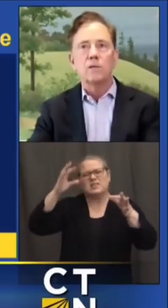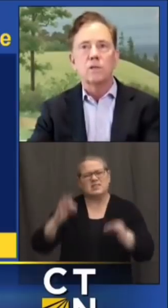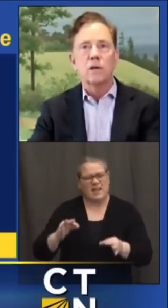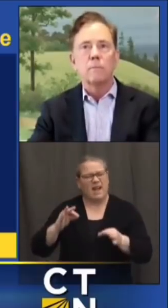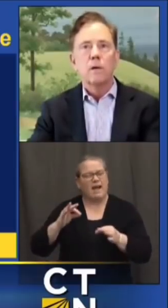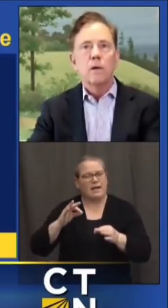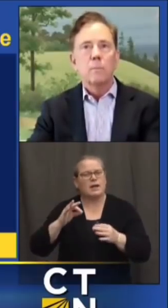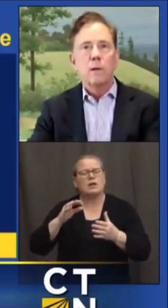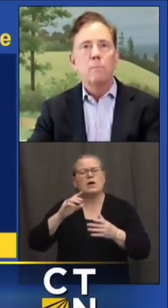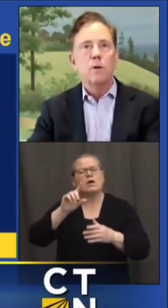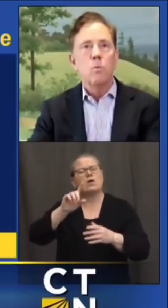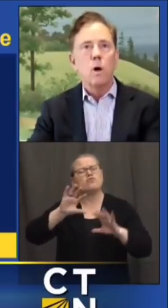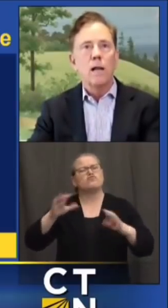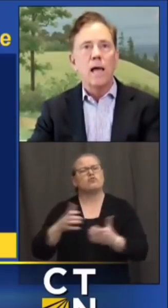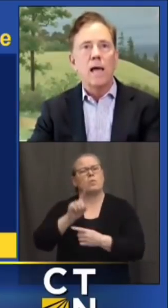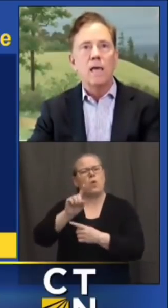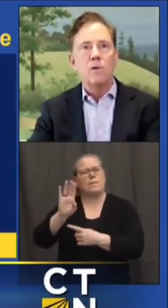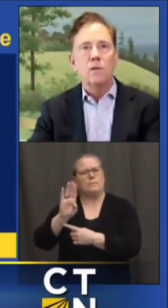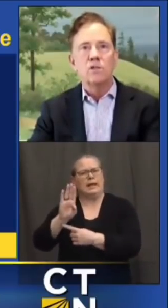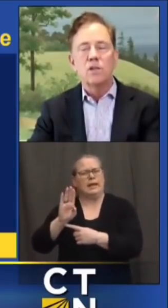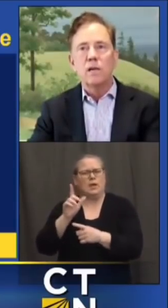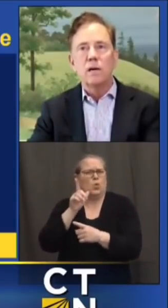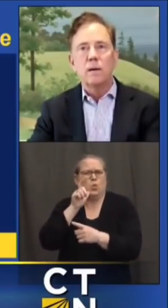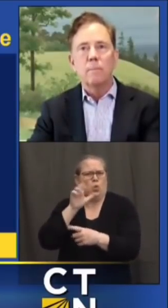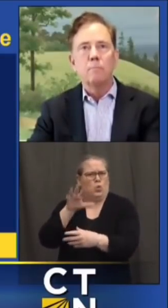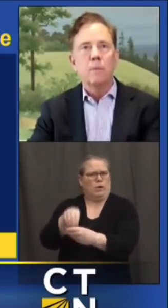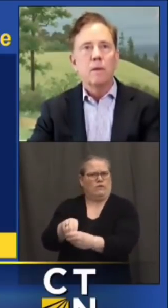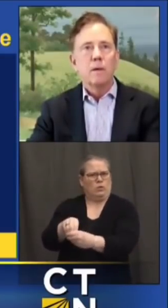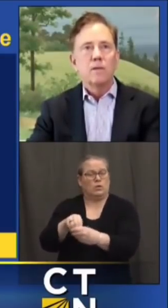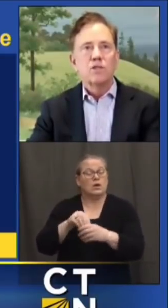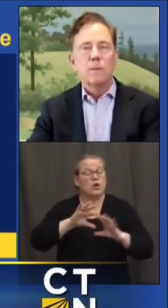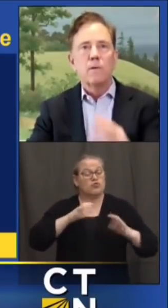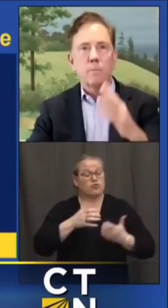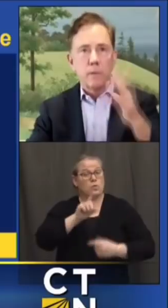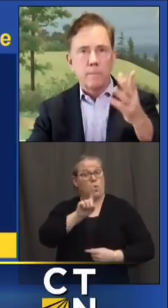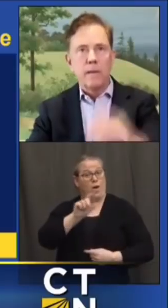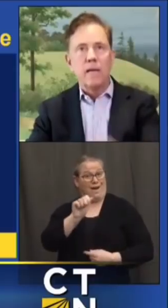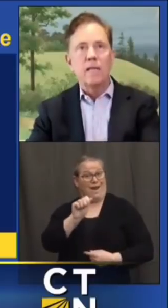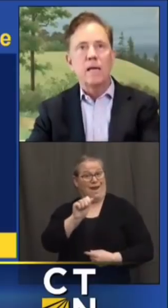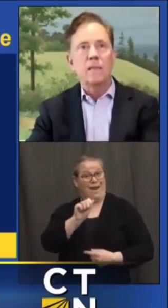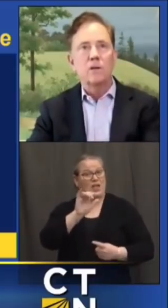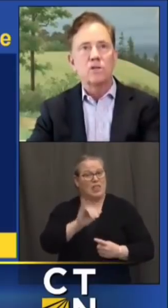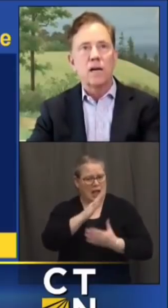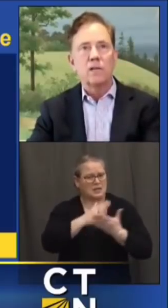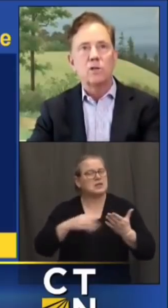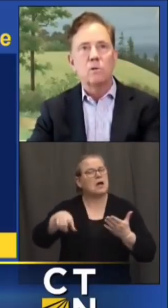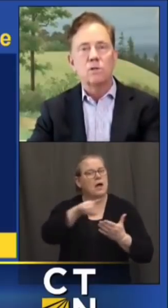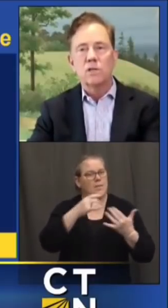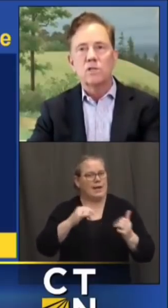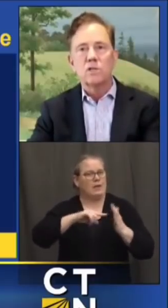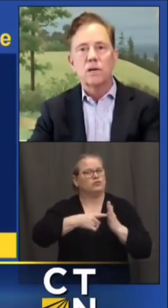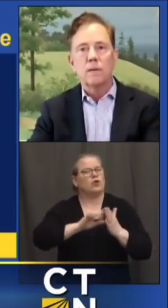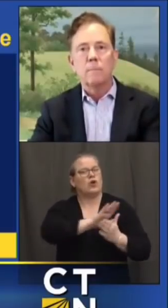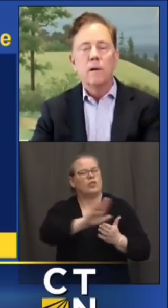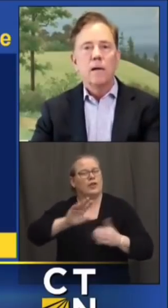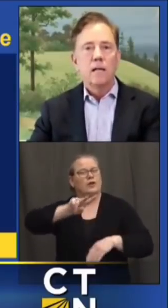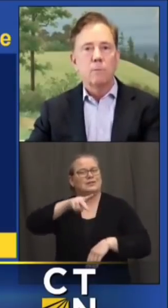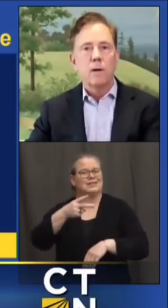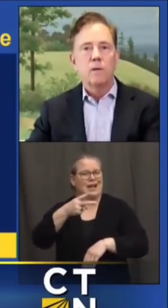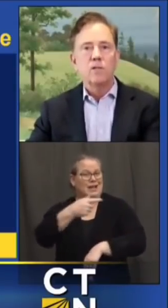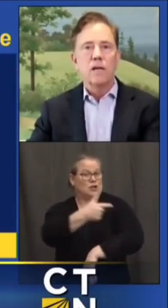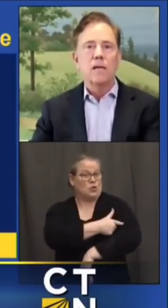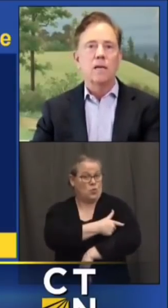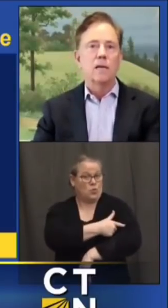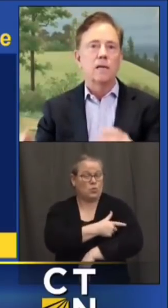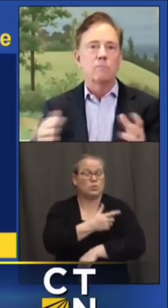because um people in 1a you can see um some of them are beginning to get their second doses um it'll